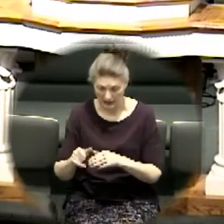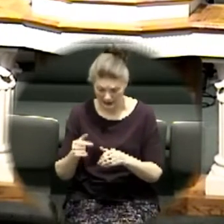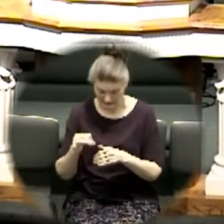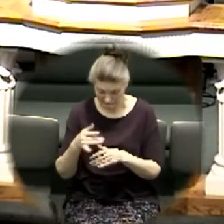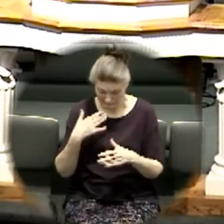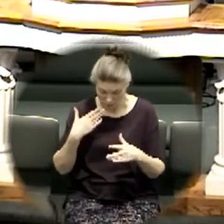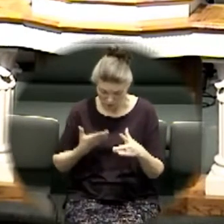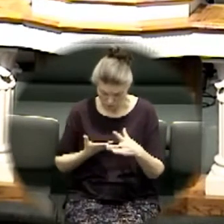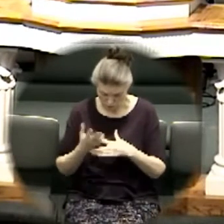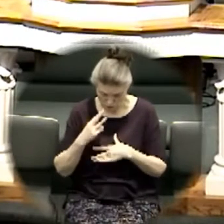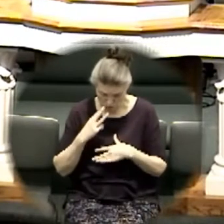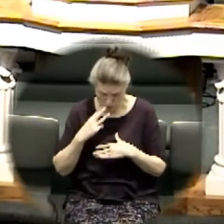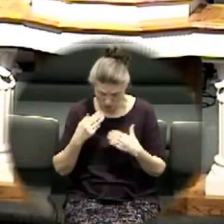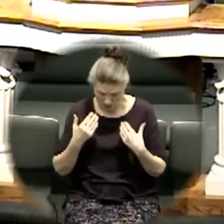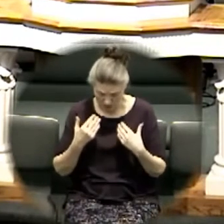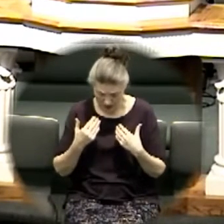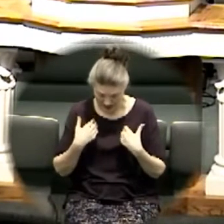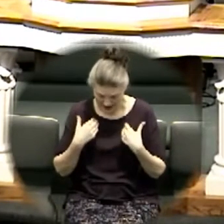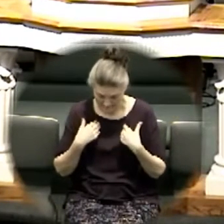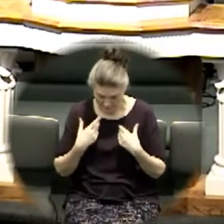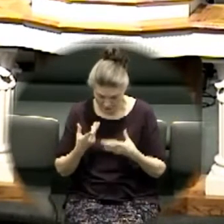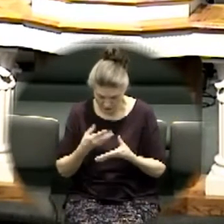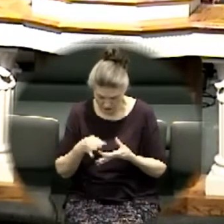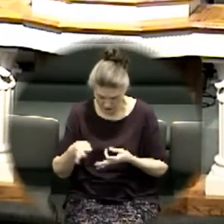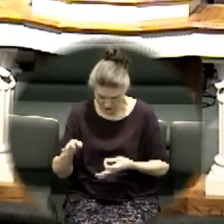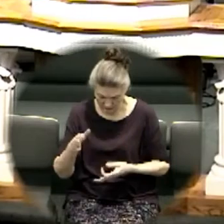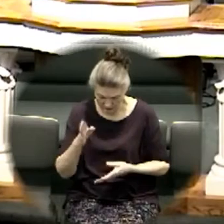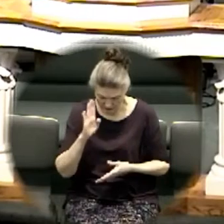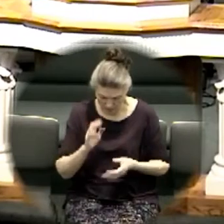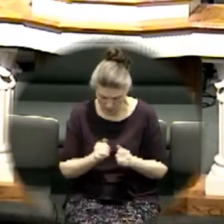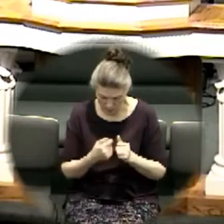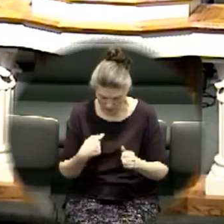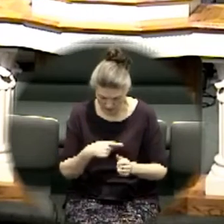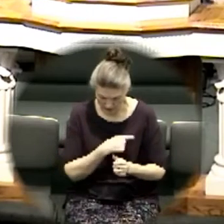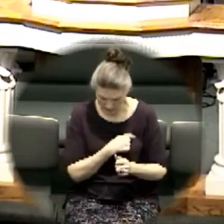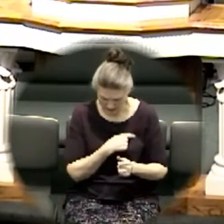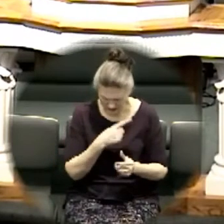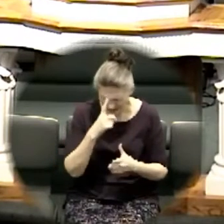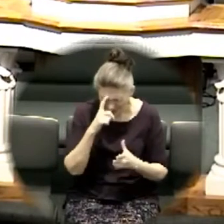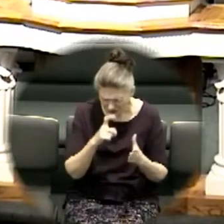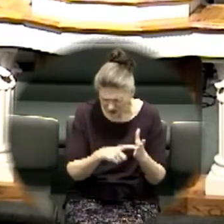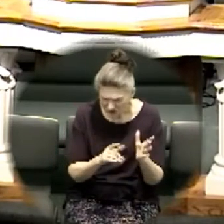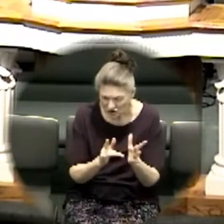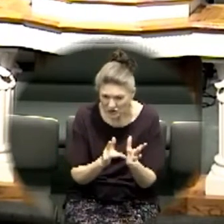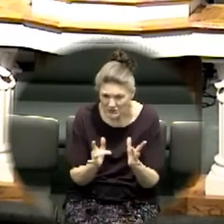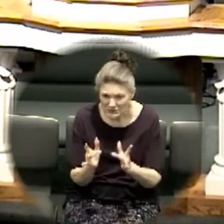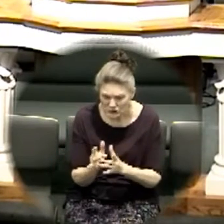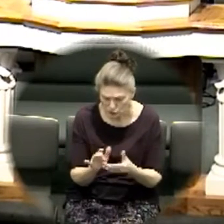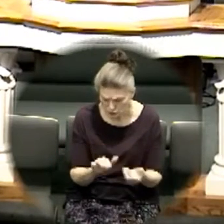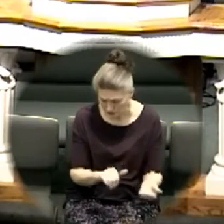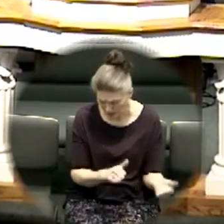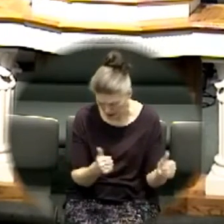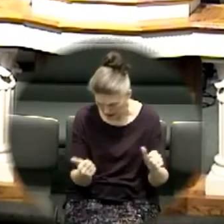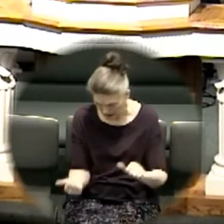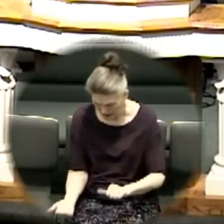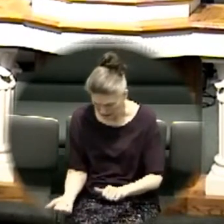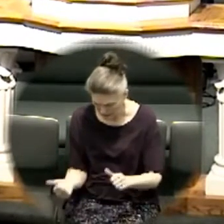and we have the presence with us notice this Jesus was baptized at Beth Abara